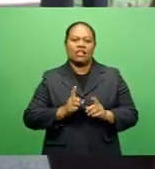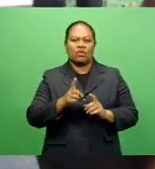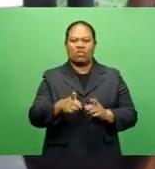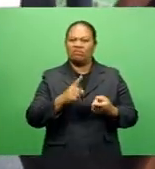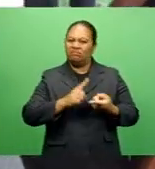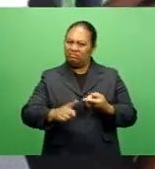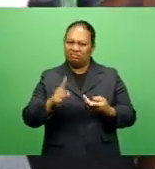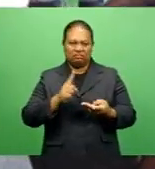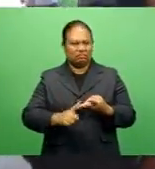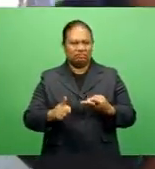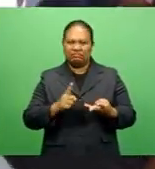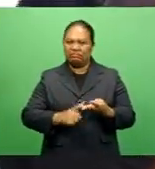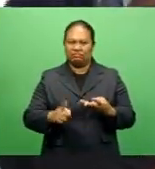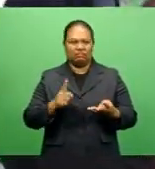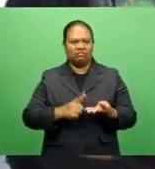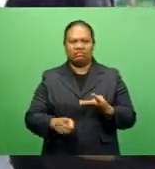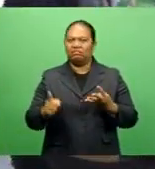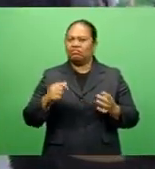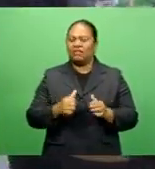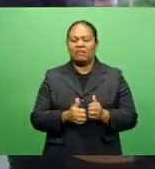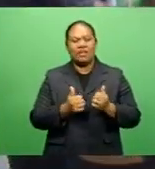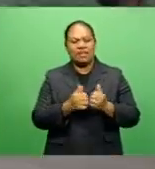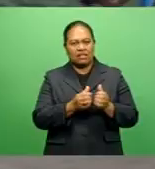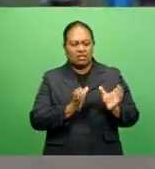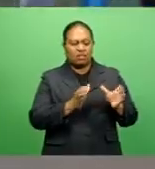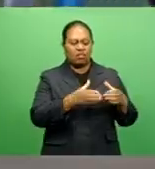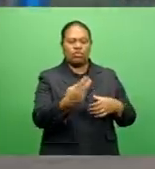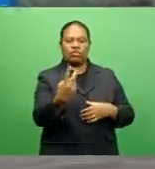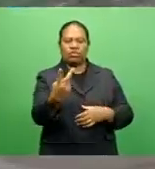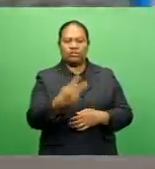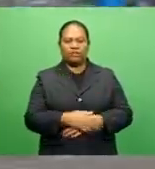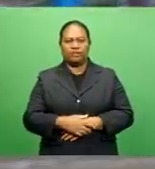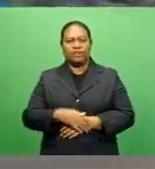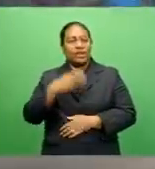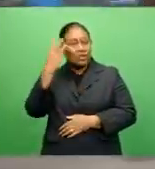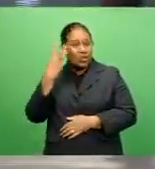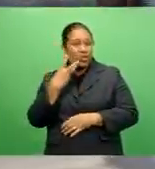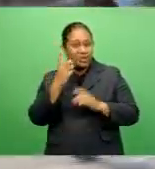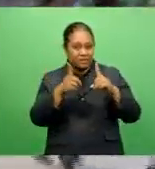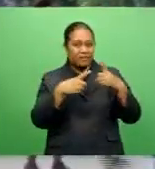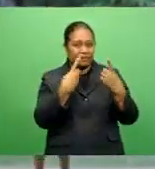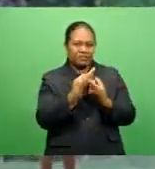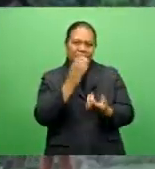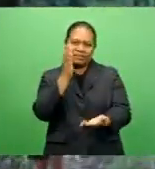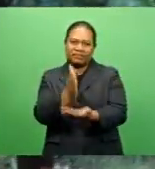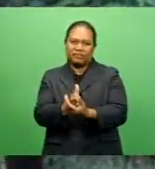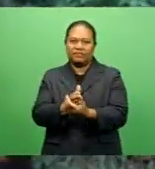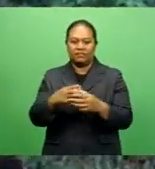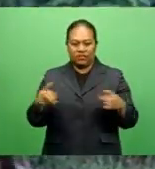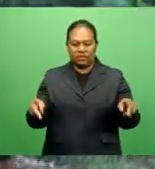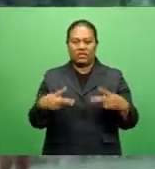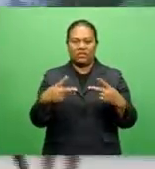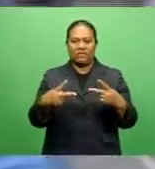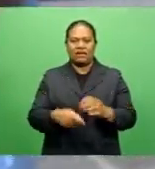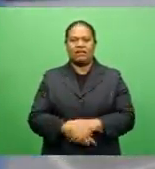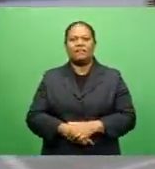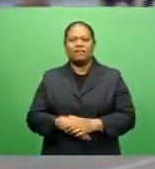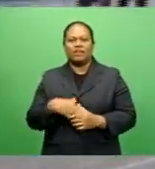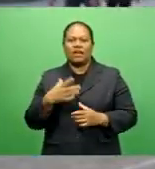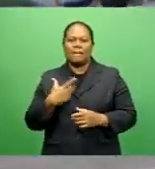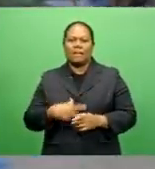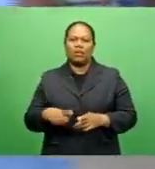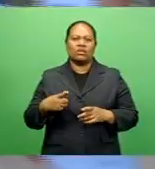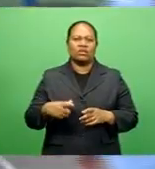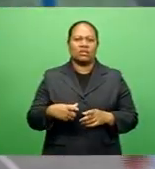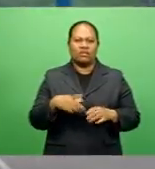Reds, TVTV and Mighty Derricks top Pool 2. The women's division will go straight into the semifinals for the Mbulo